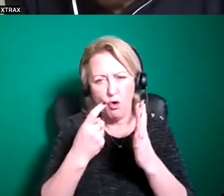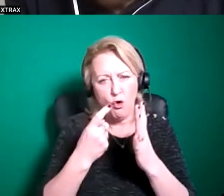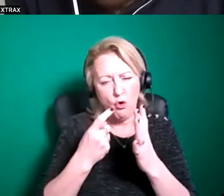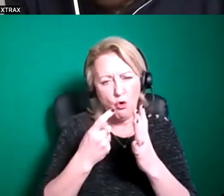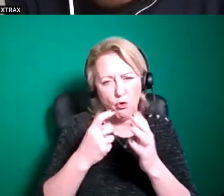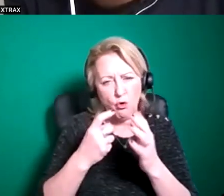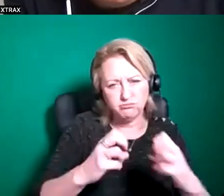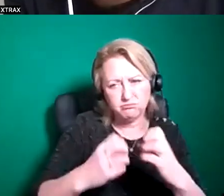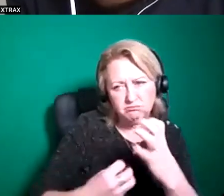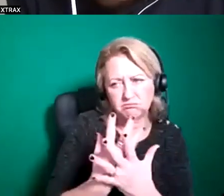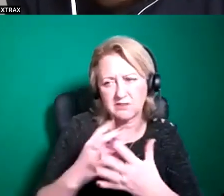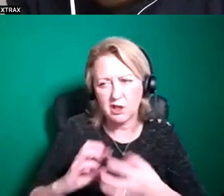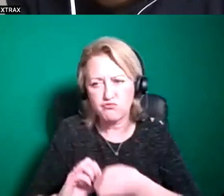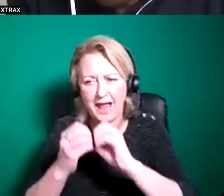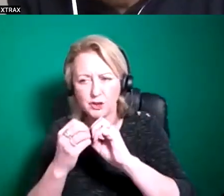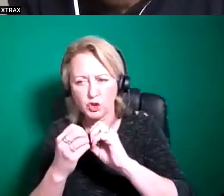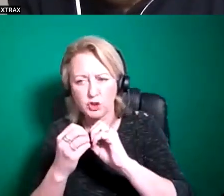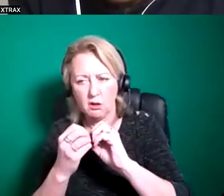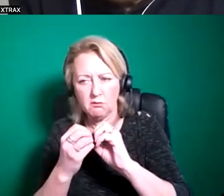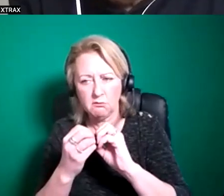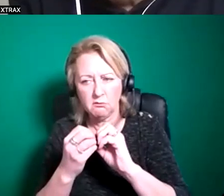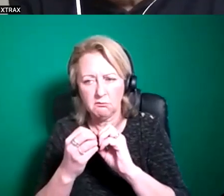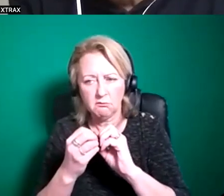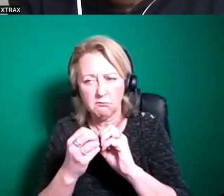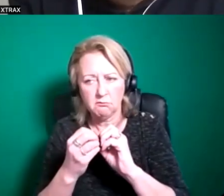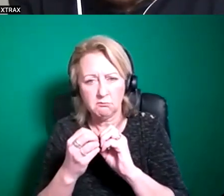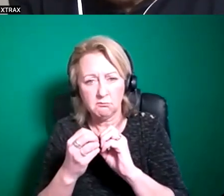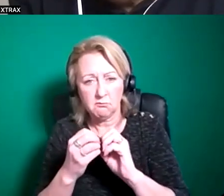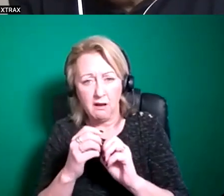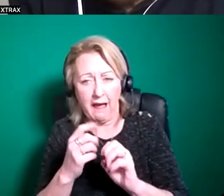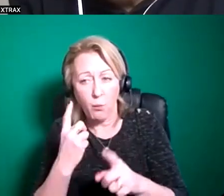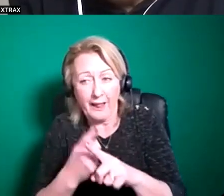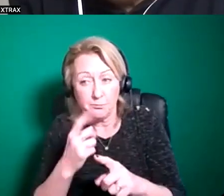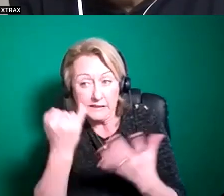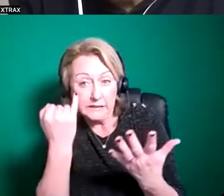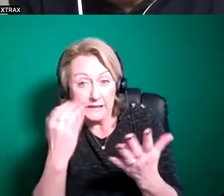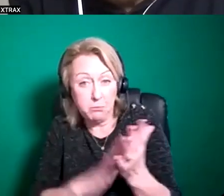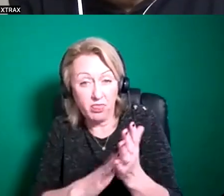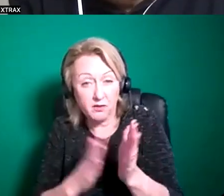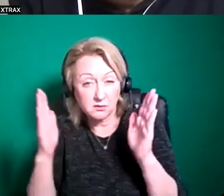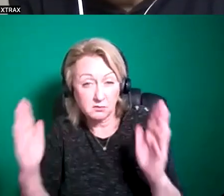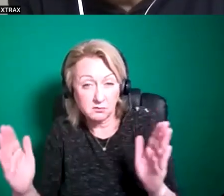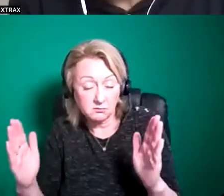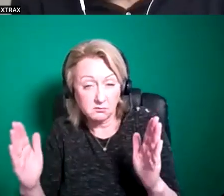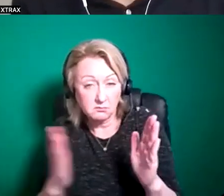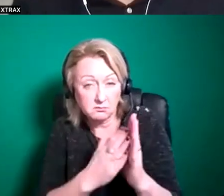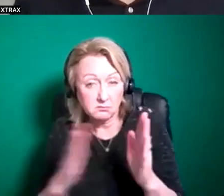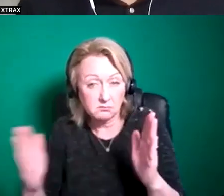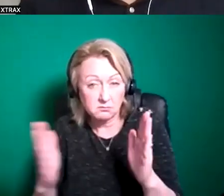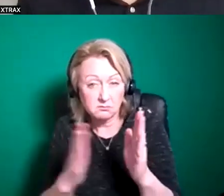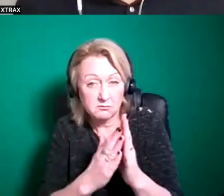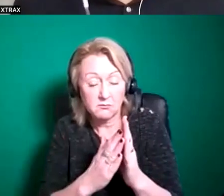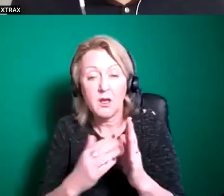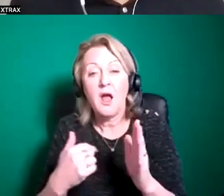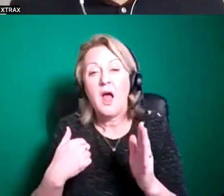be possible to do both within the next six months um so i would say that um the time scales that